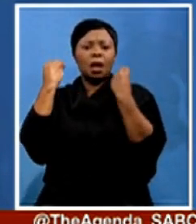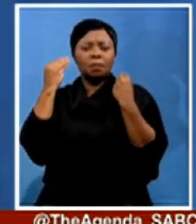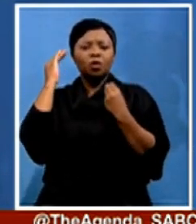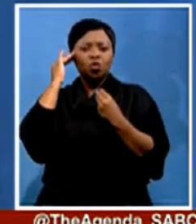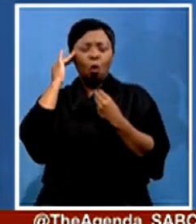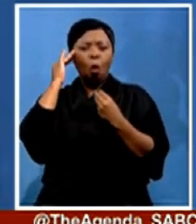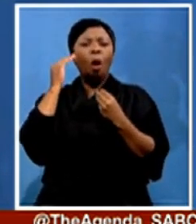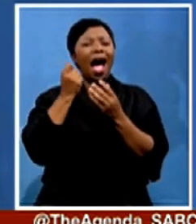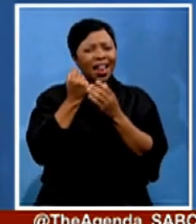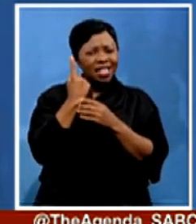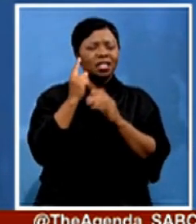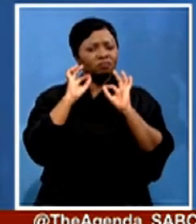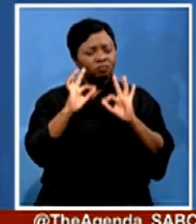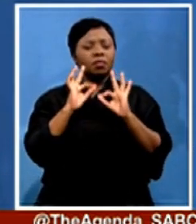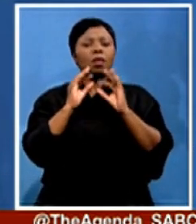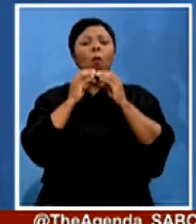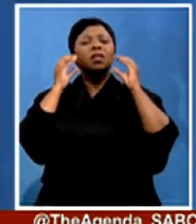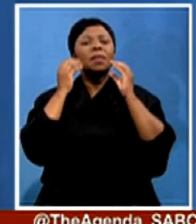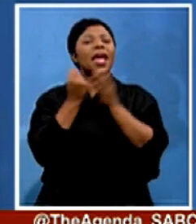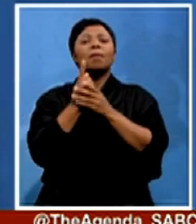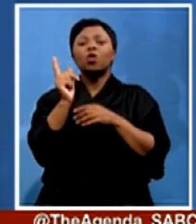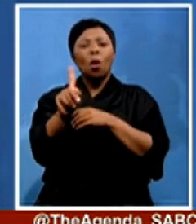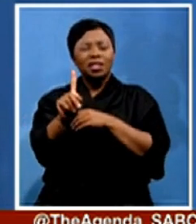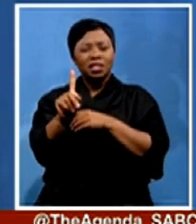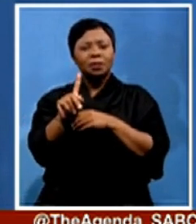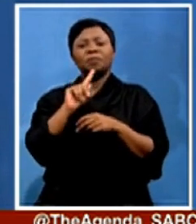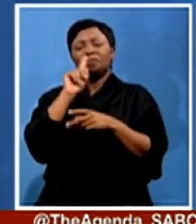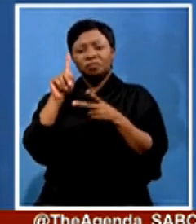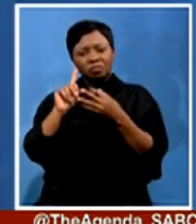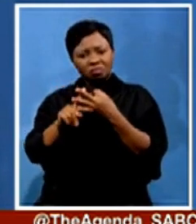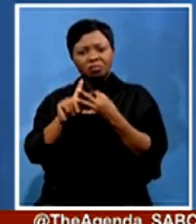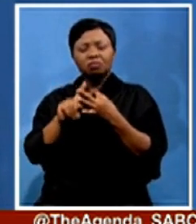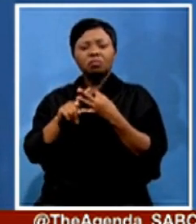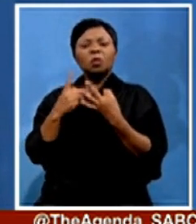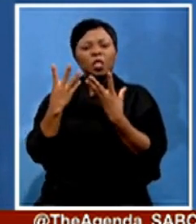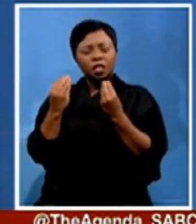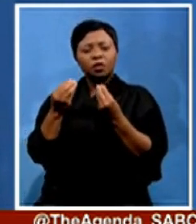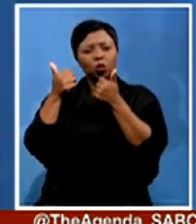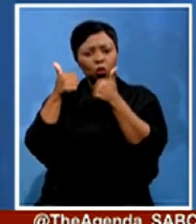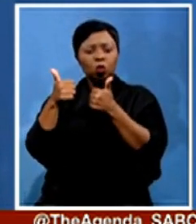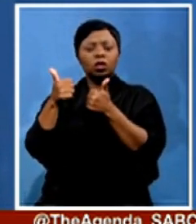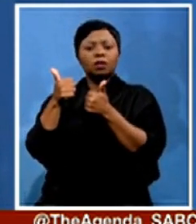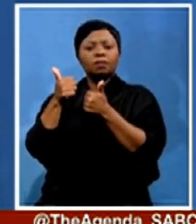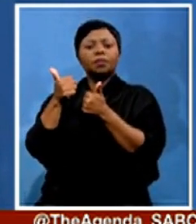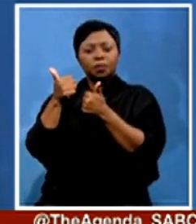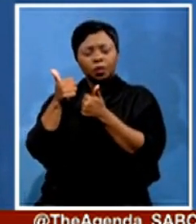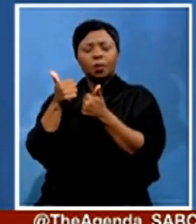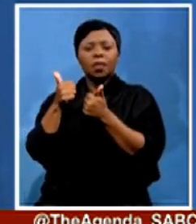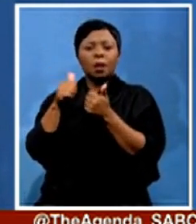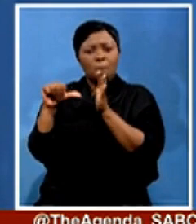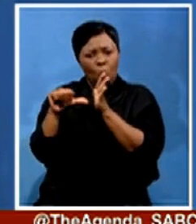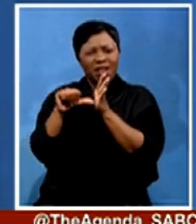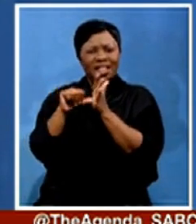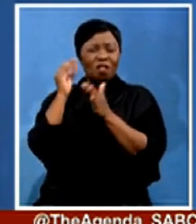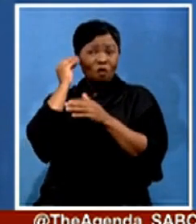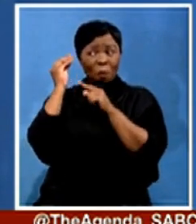And we got a good way from Mozambique. And we really feel it's important that this information is spread